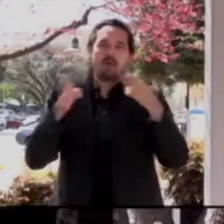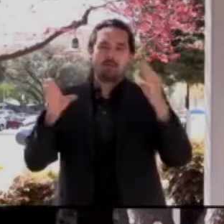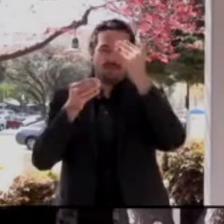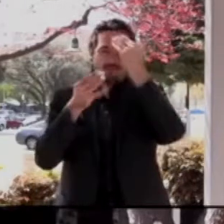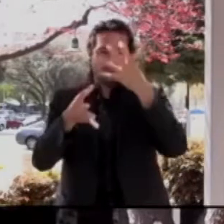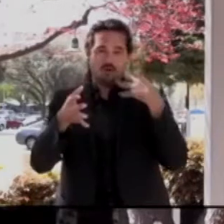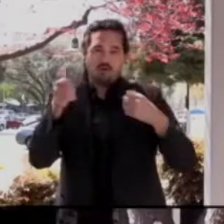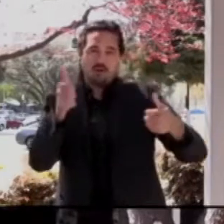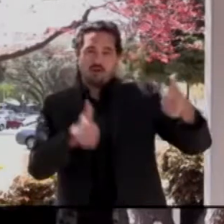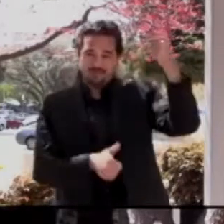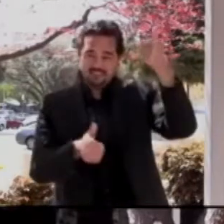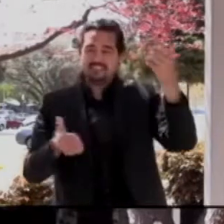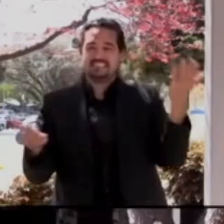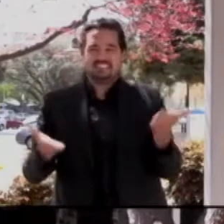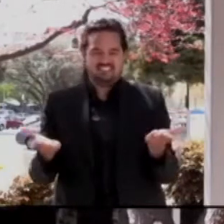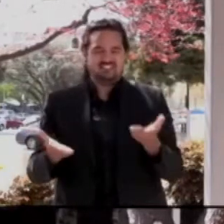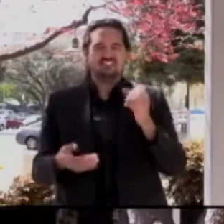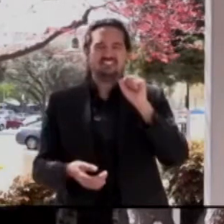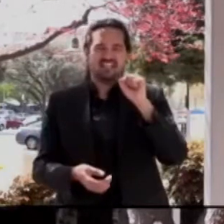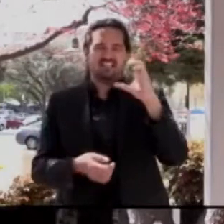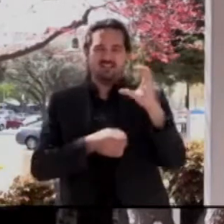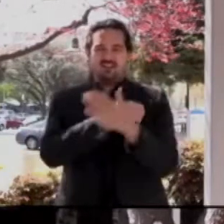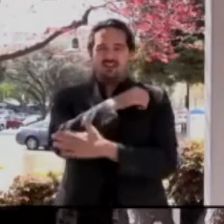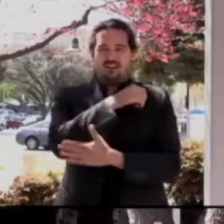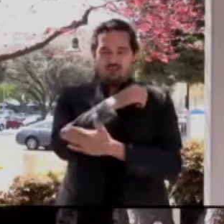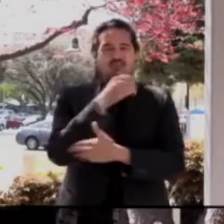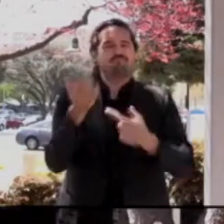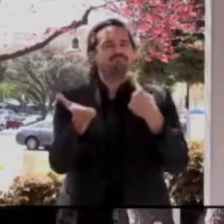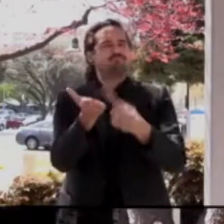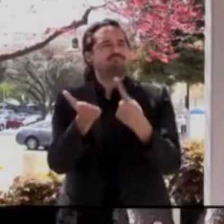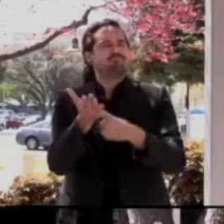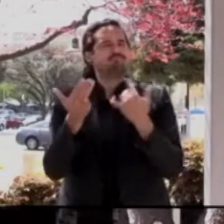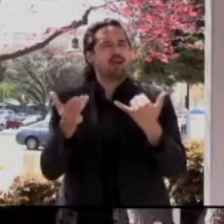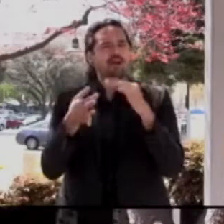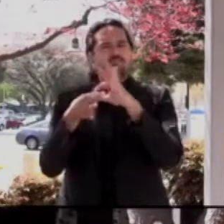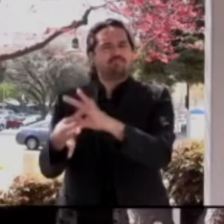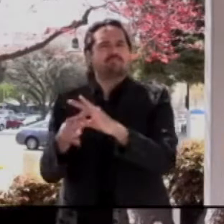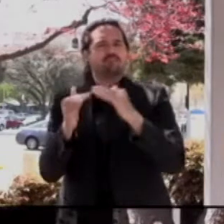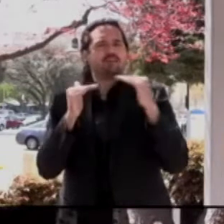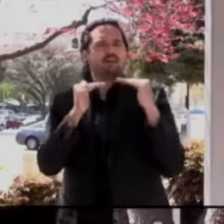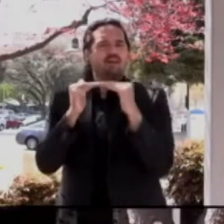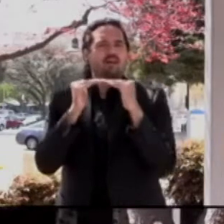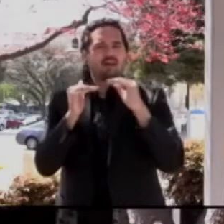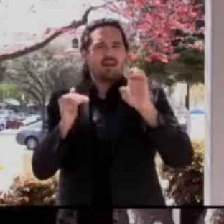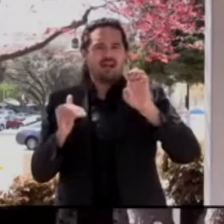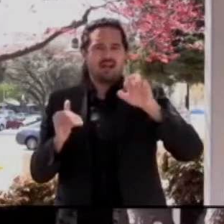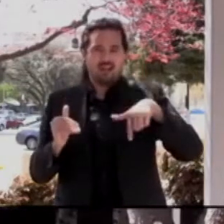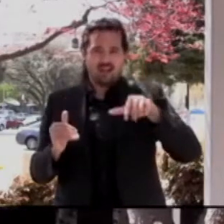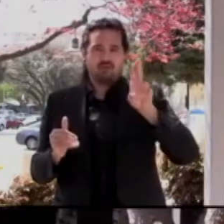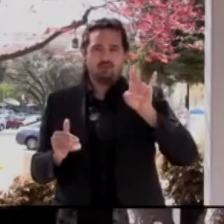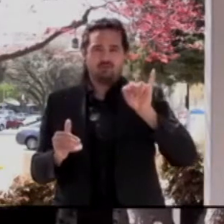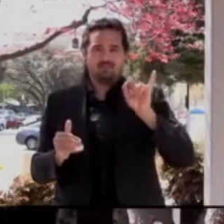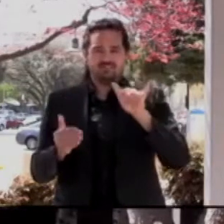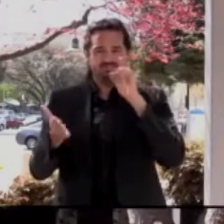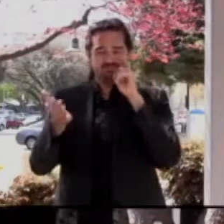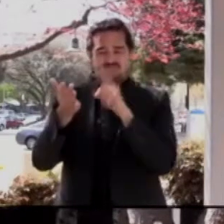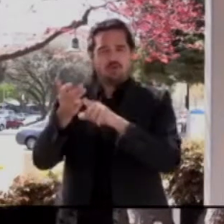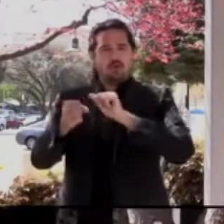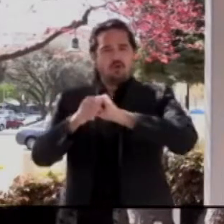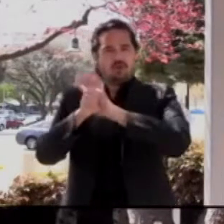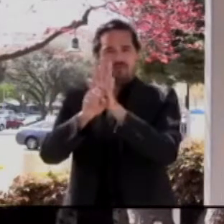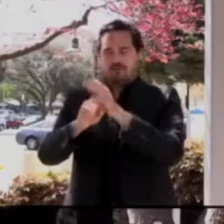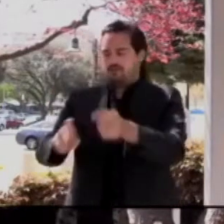the county. I'll be talking about our equity work. So throughout the pandemic, we've seen significant disparities in COVID-19 impacts. These